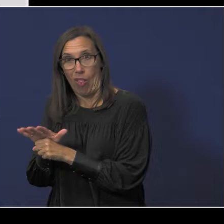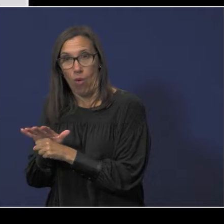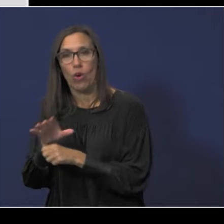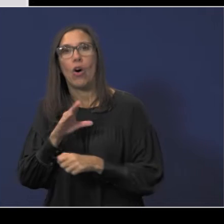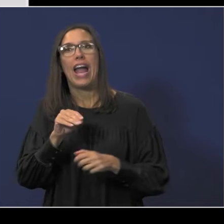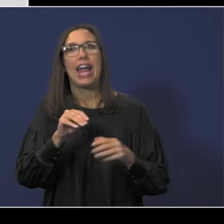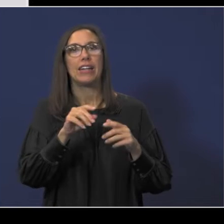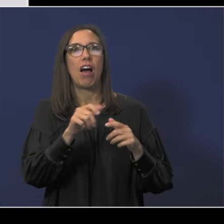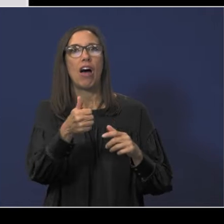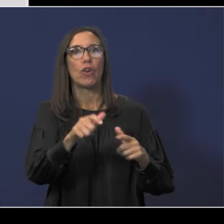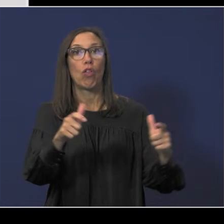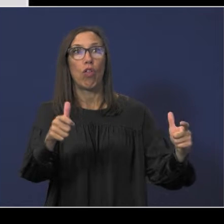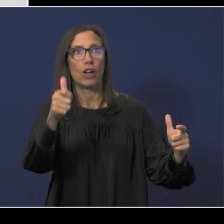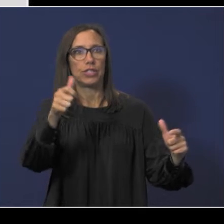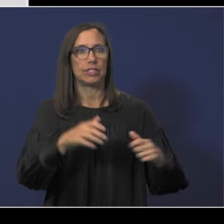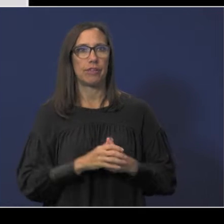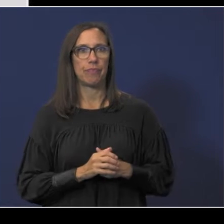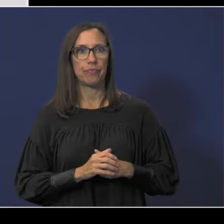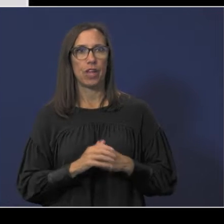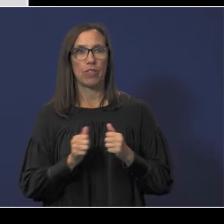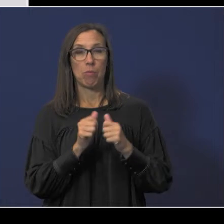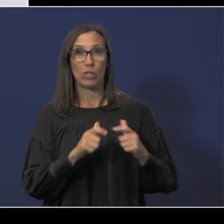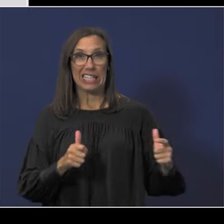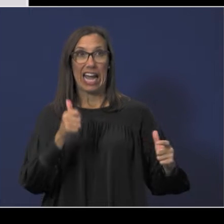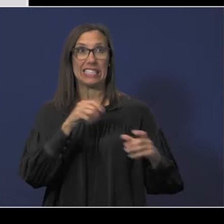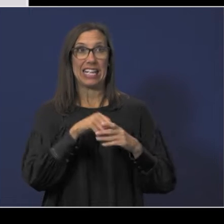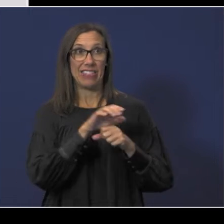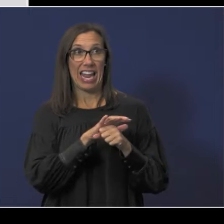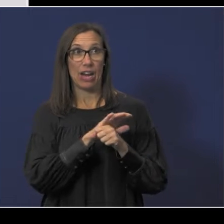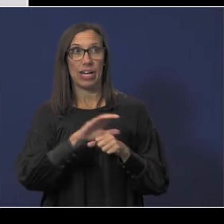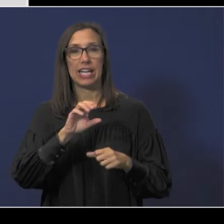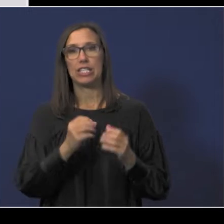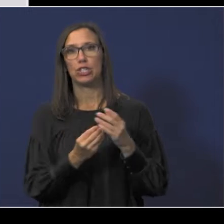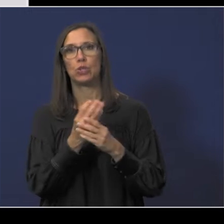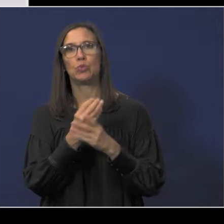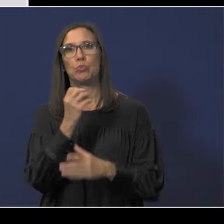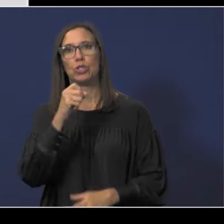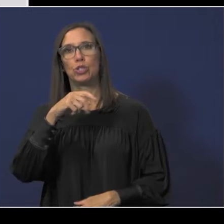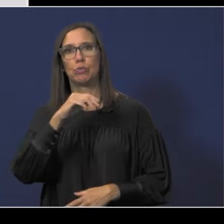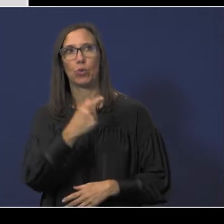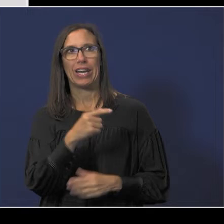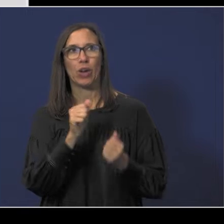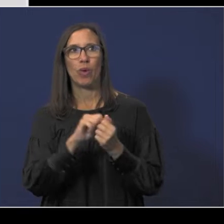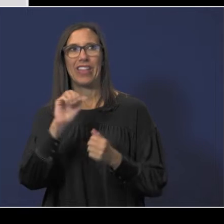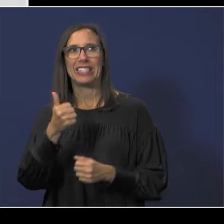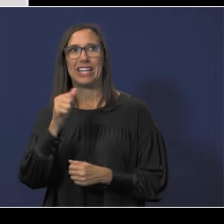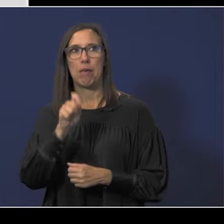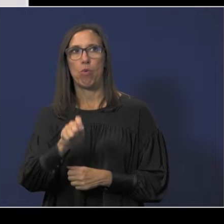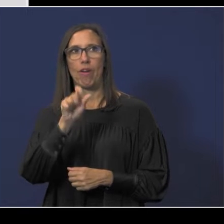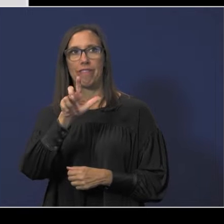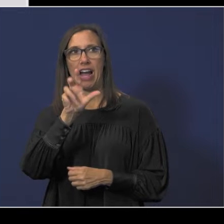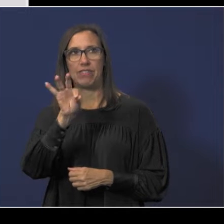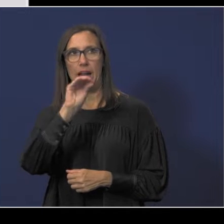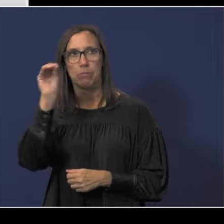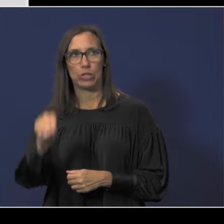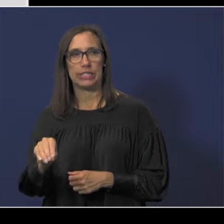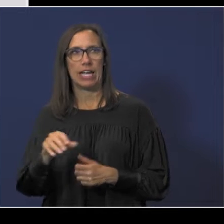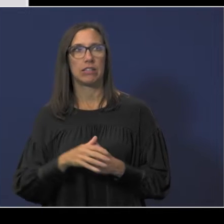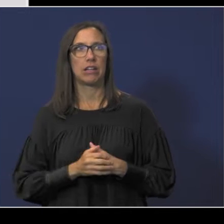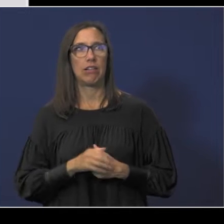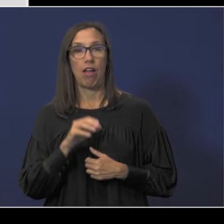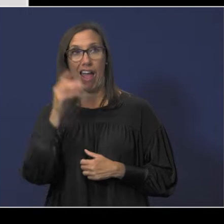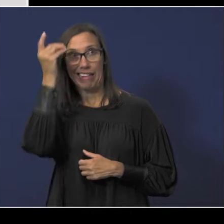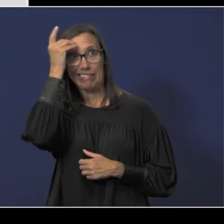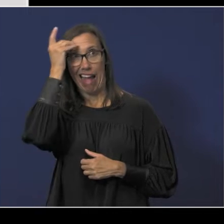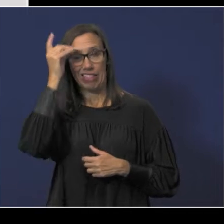As you can see, one of the highest administrative cost ratios in our area is Spring ISD with 10.59%, and